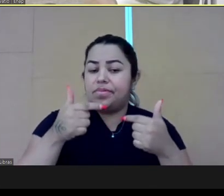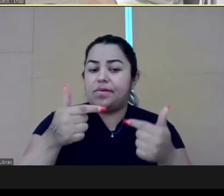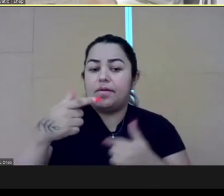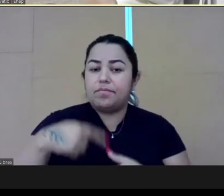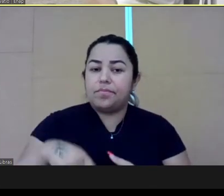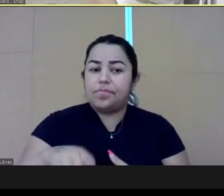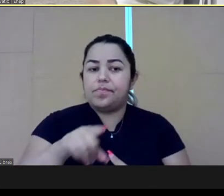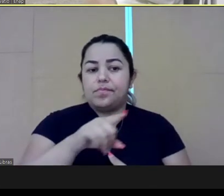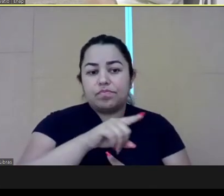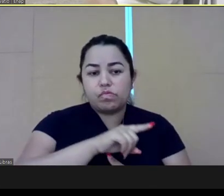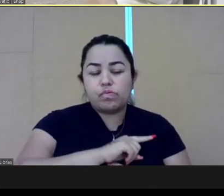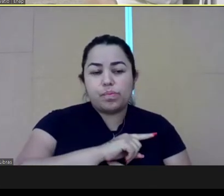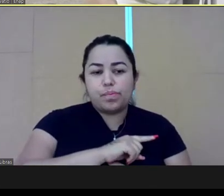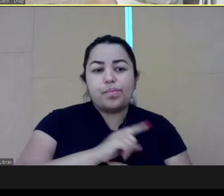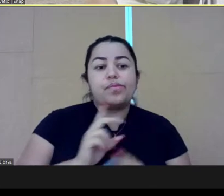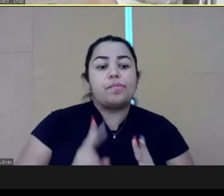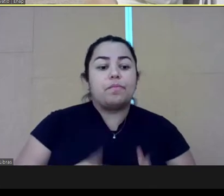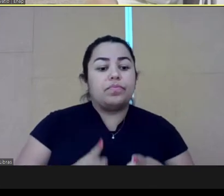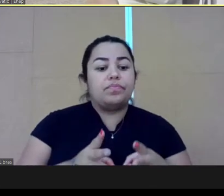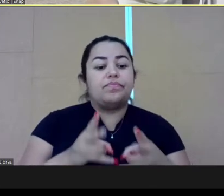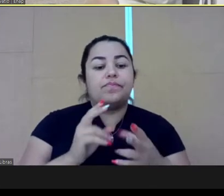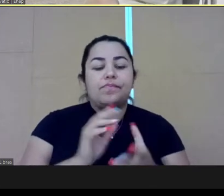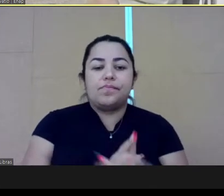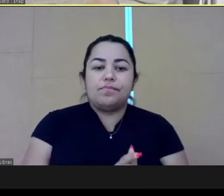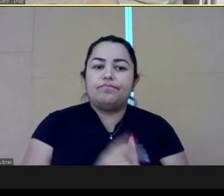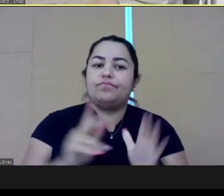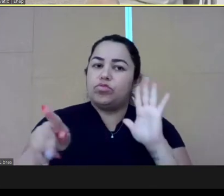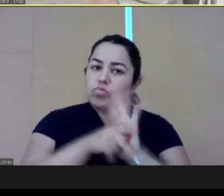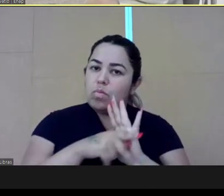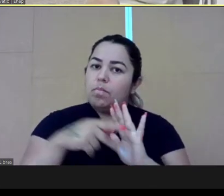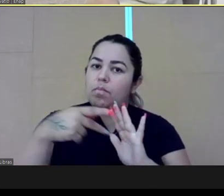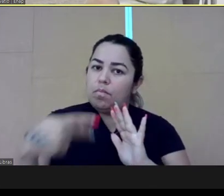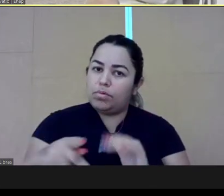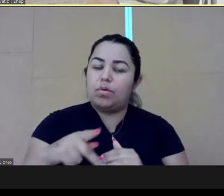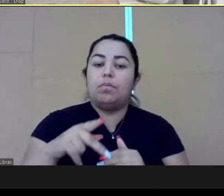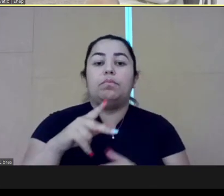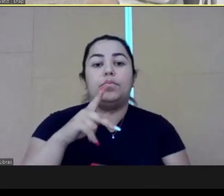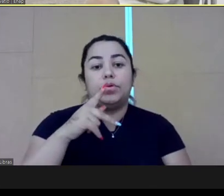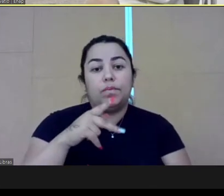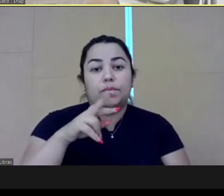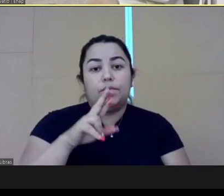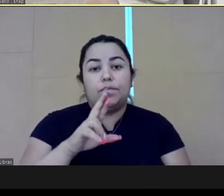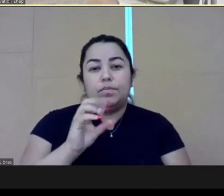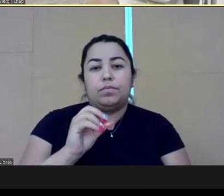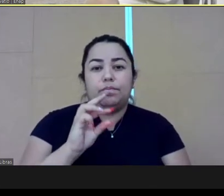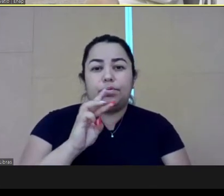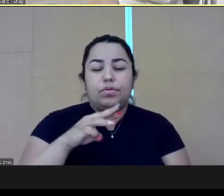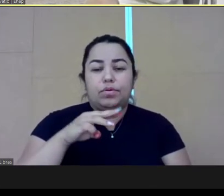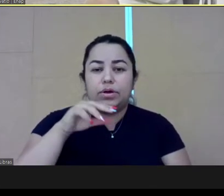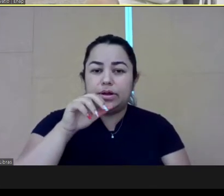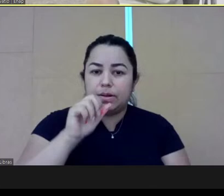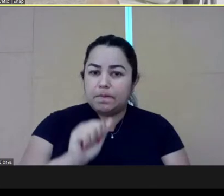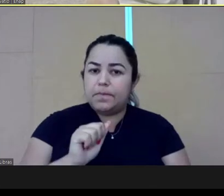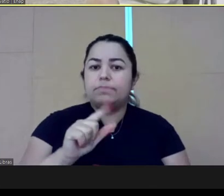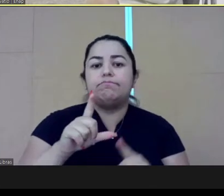a lot of change. So, this is a challenge for us to keep people engaged in the program.